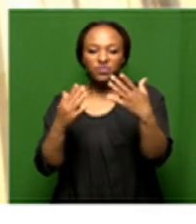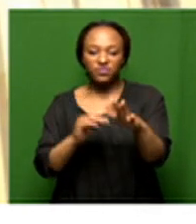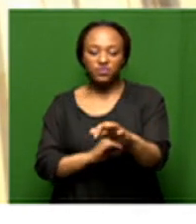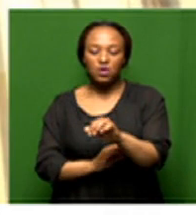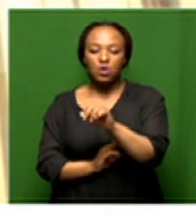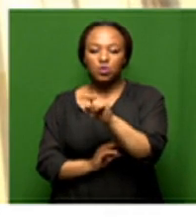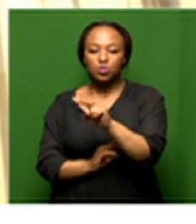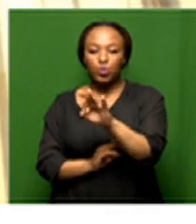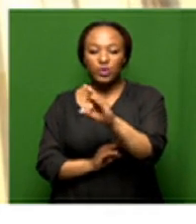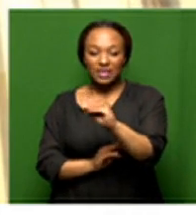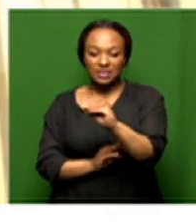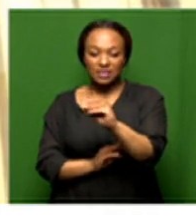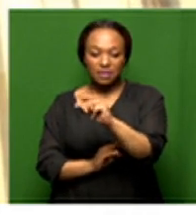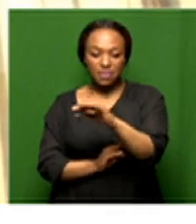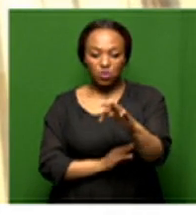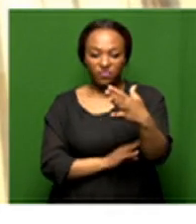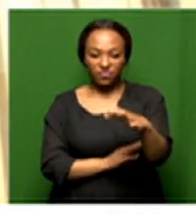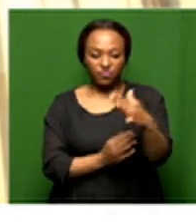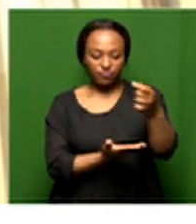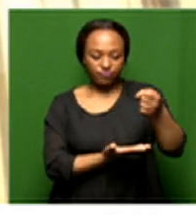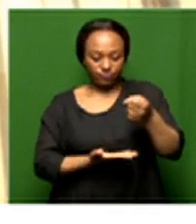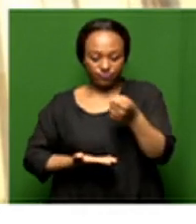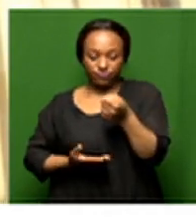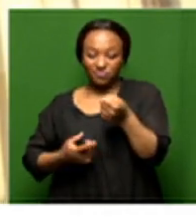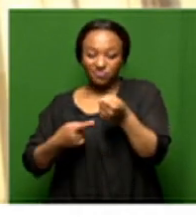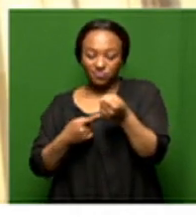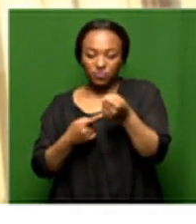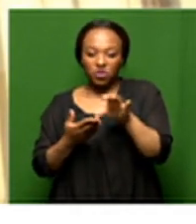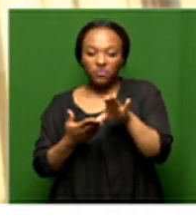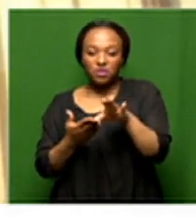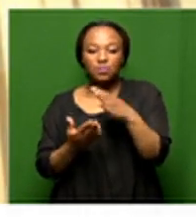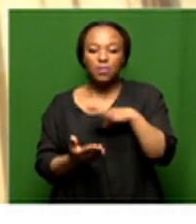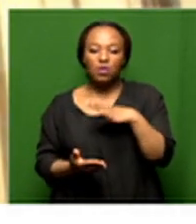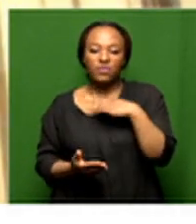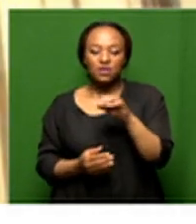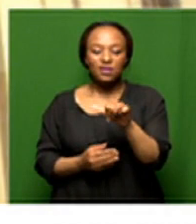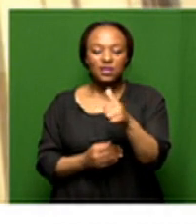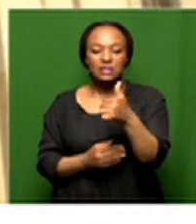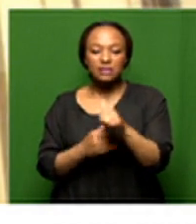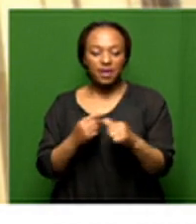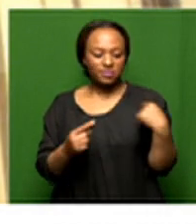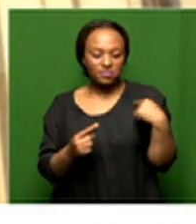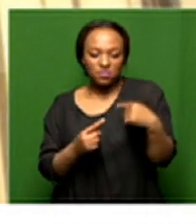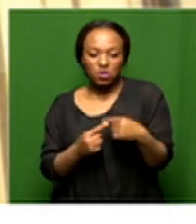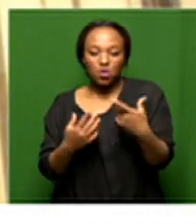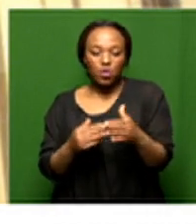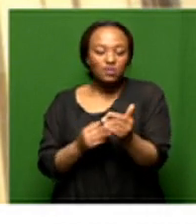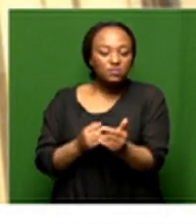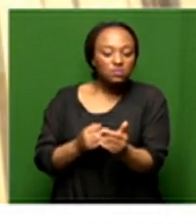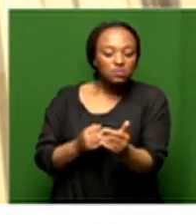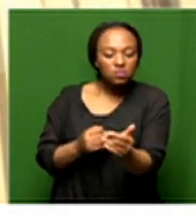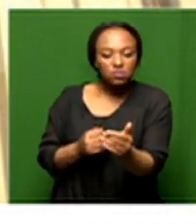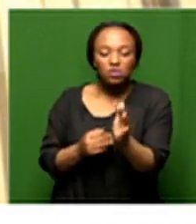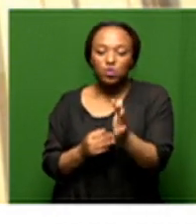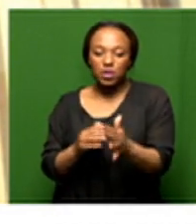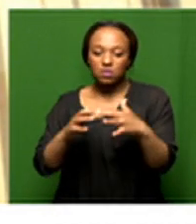billion rents of this investments and i'm confident that in the next six months we are coming with the next phase which could be